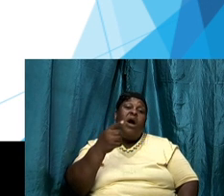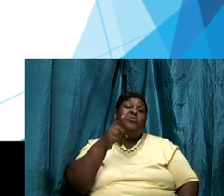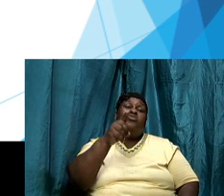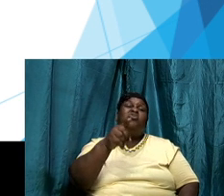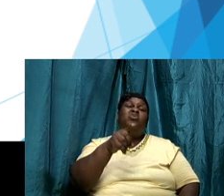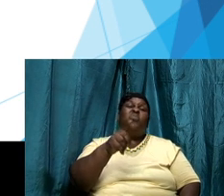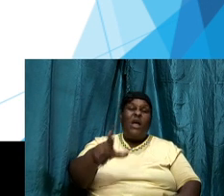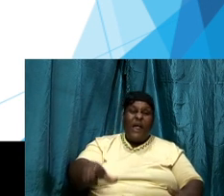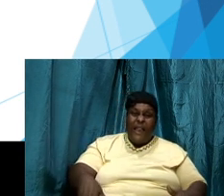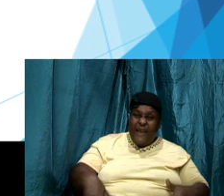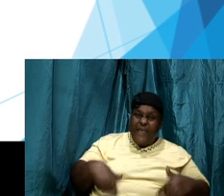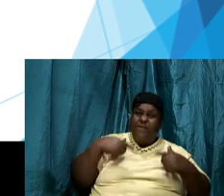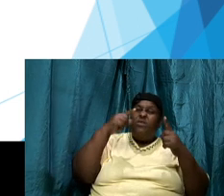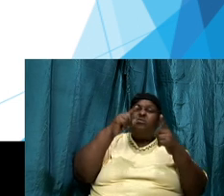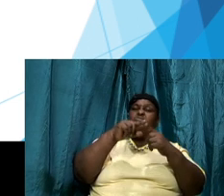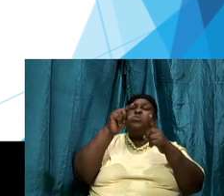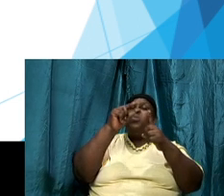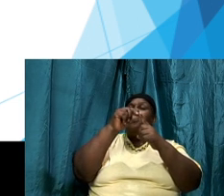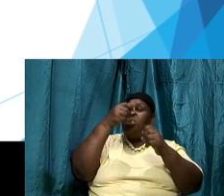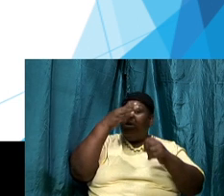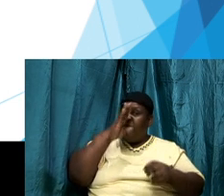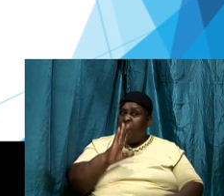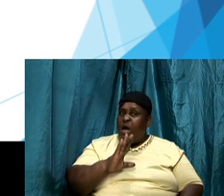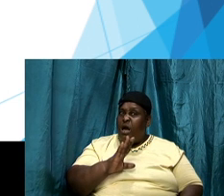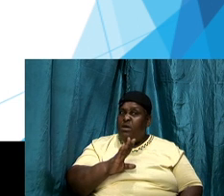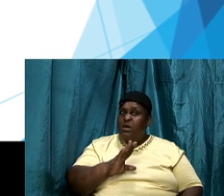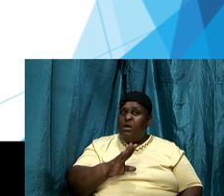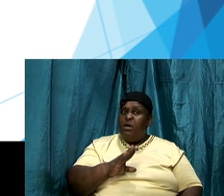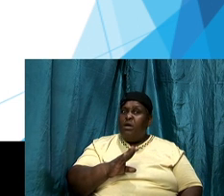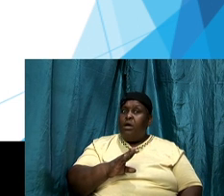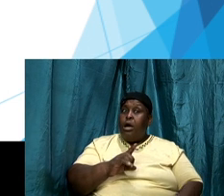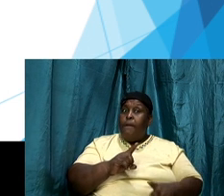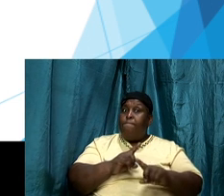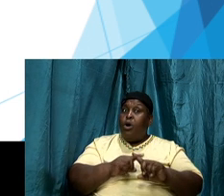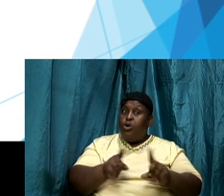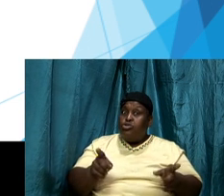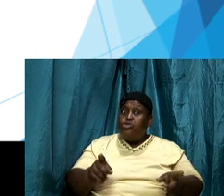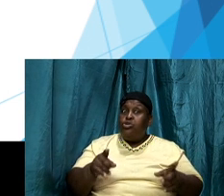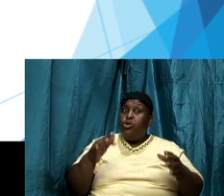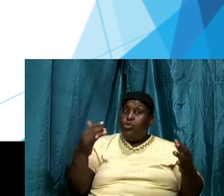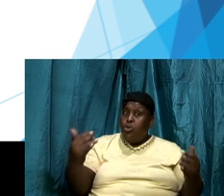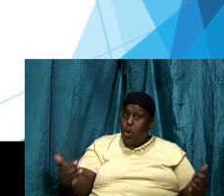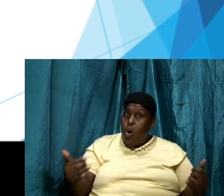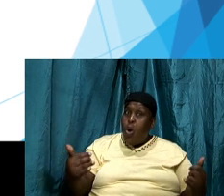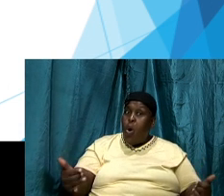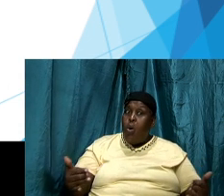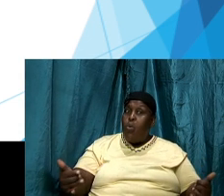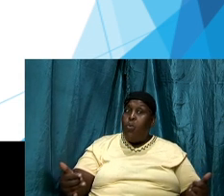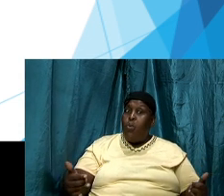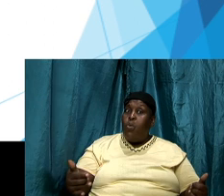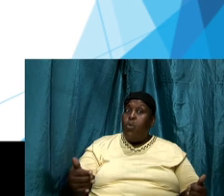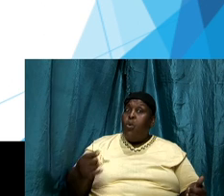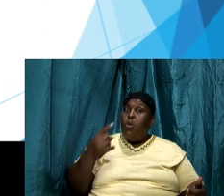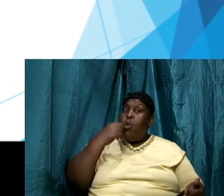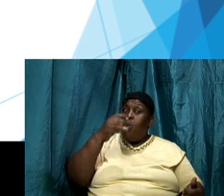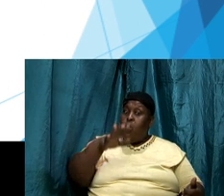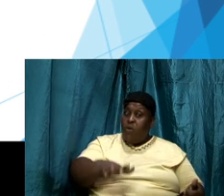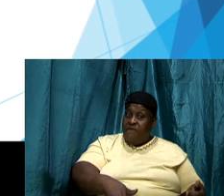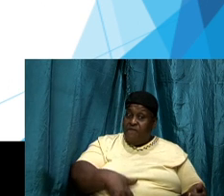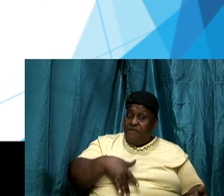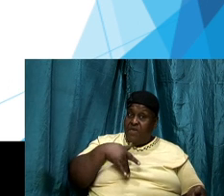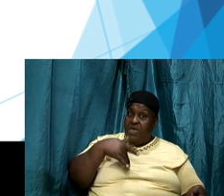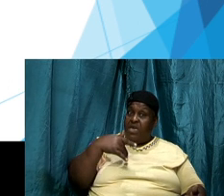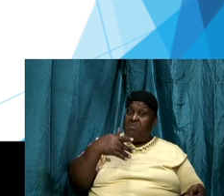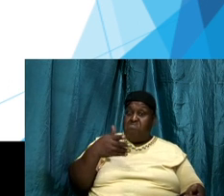walking according to the word but I dare say that there are many who feel that they are Christians